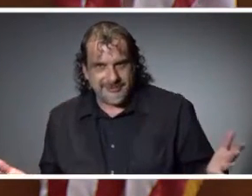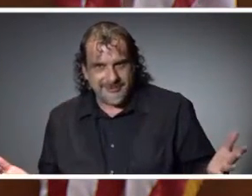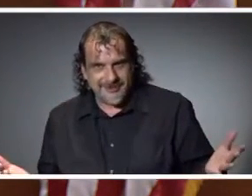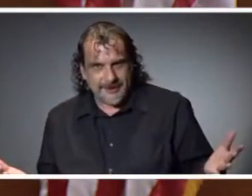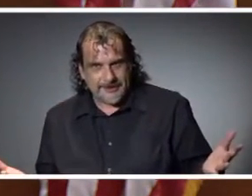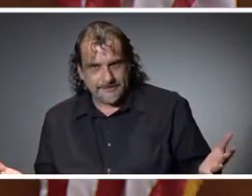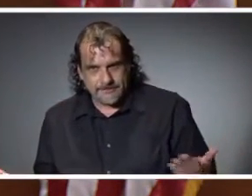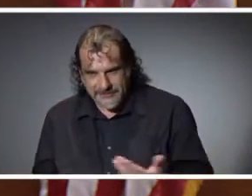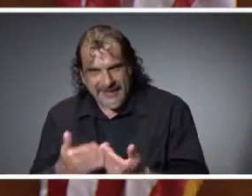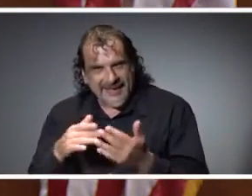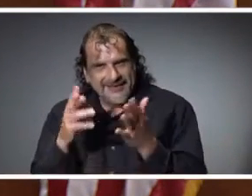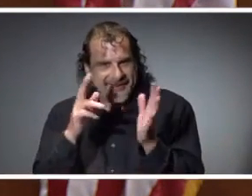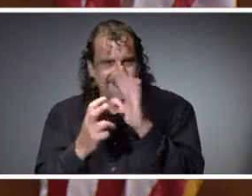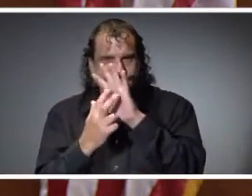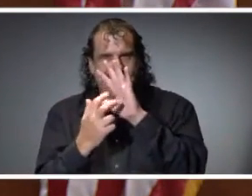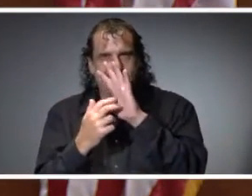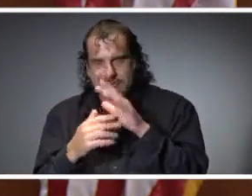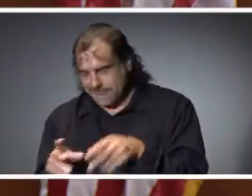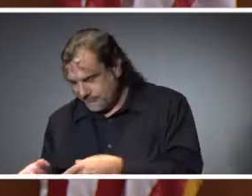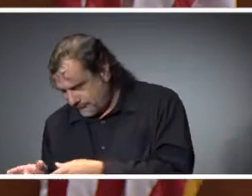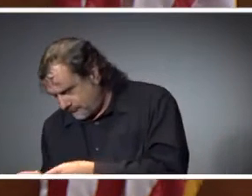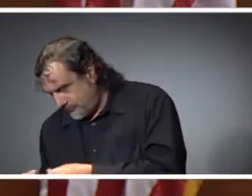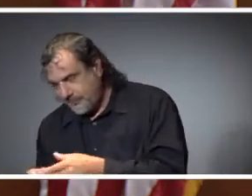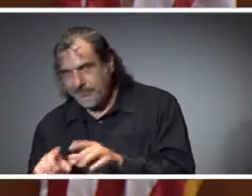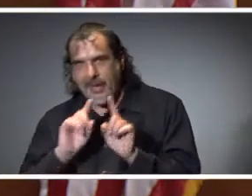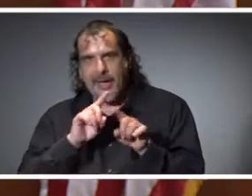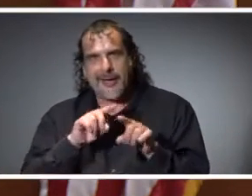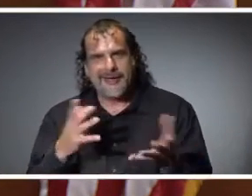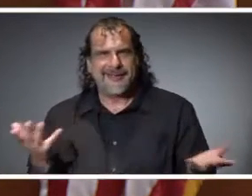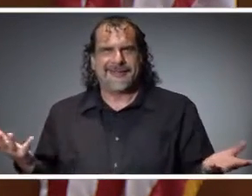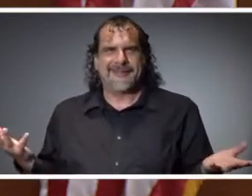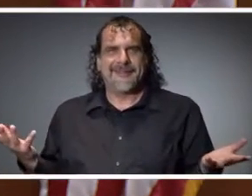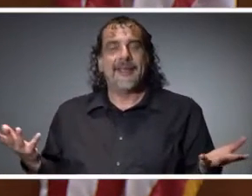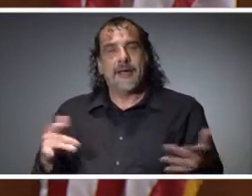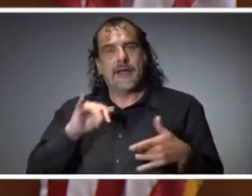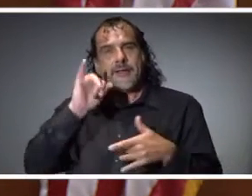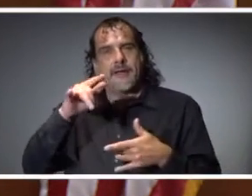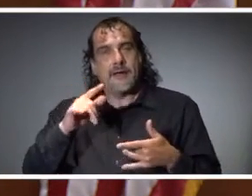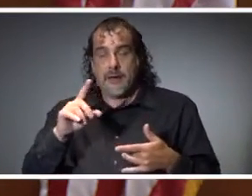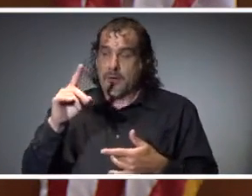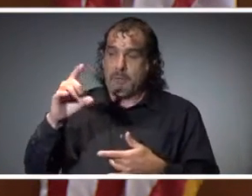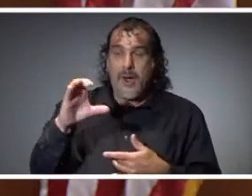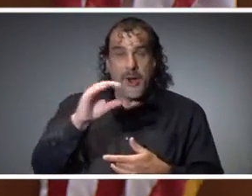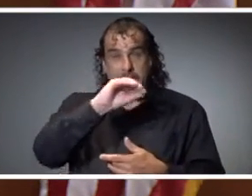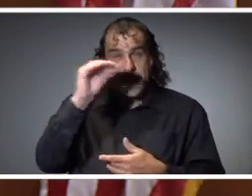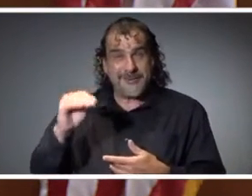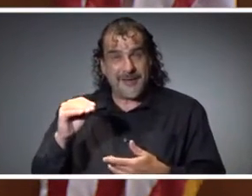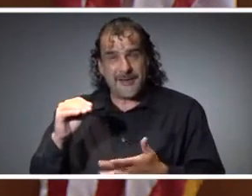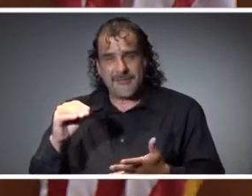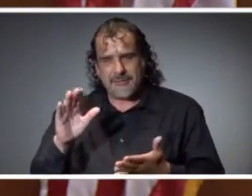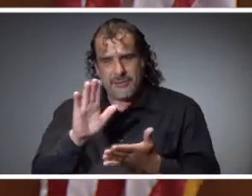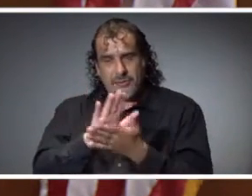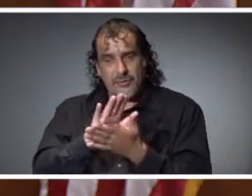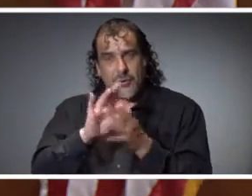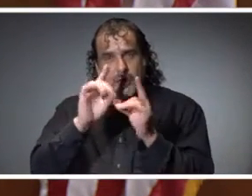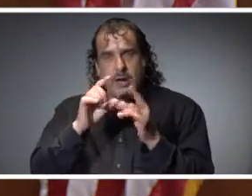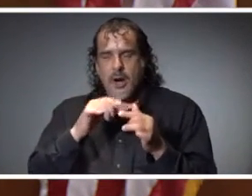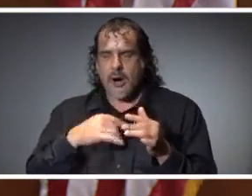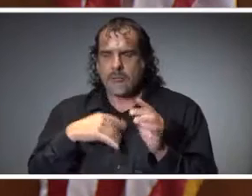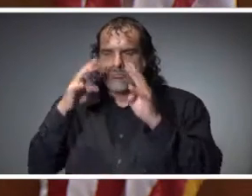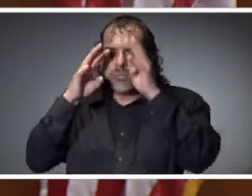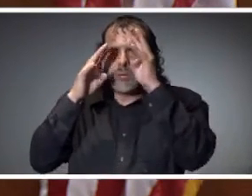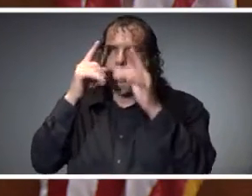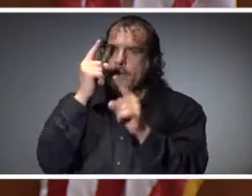that 100 percent of our school districts are approaching this in exactly the right way